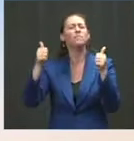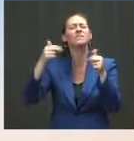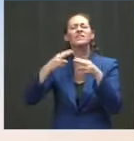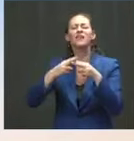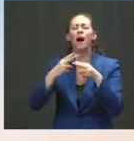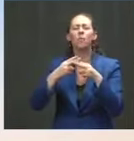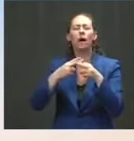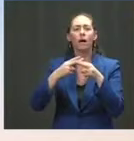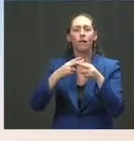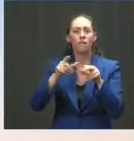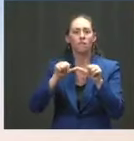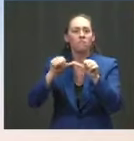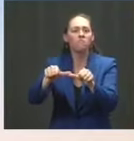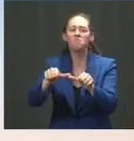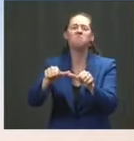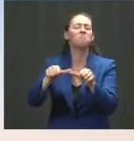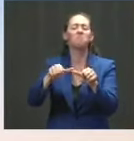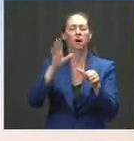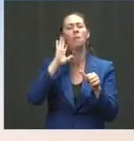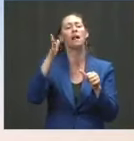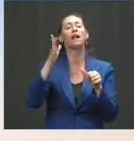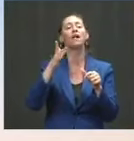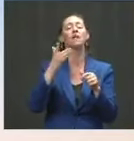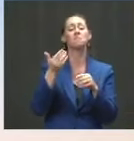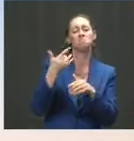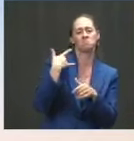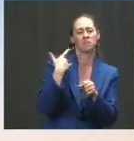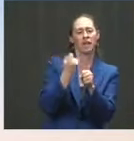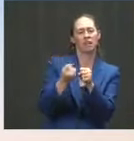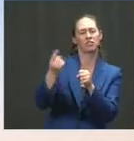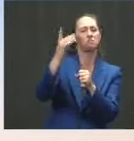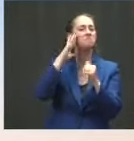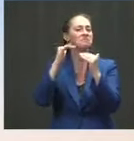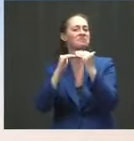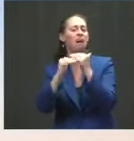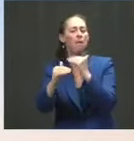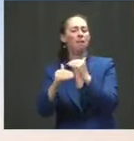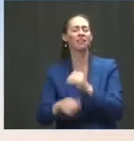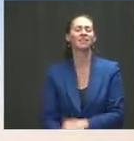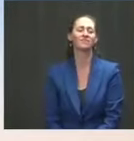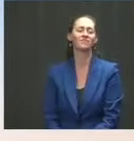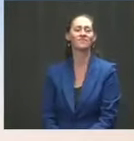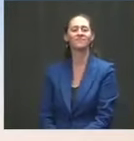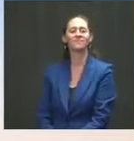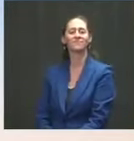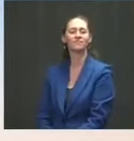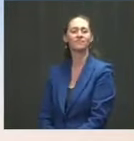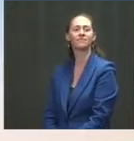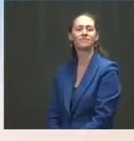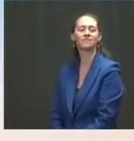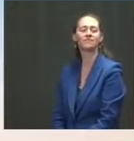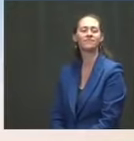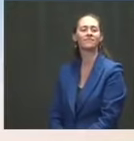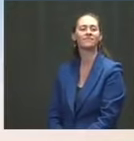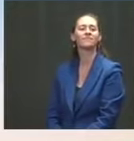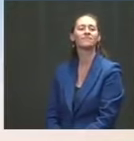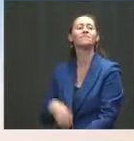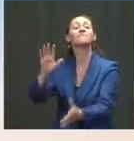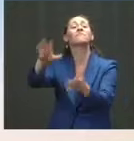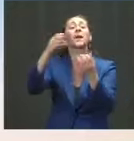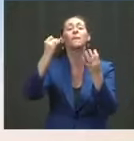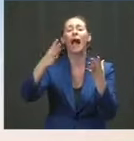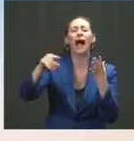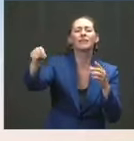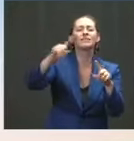projections that have been made of course not just by the federal reserve but by cbo goldman sachs ubs moody's and others they've